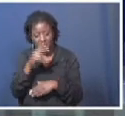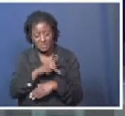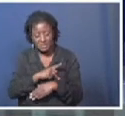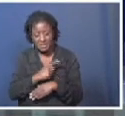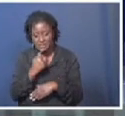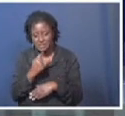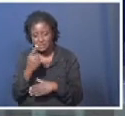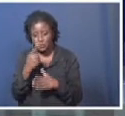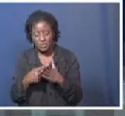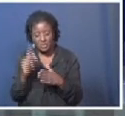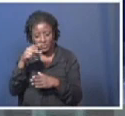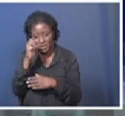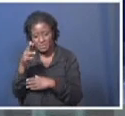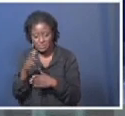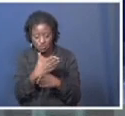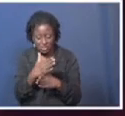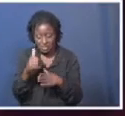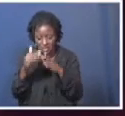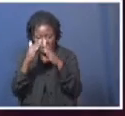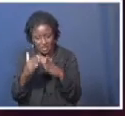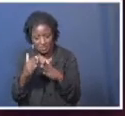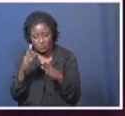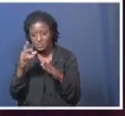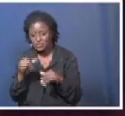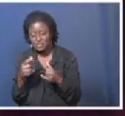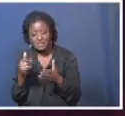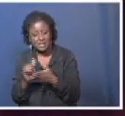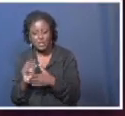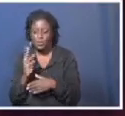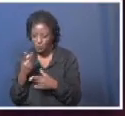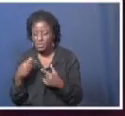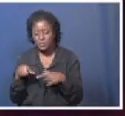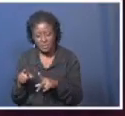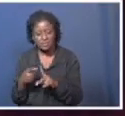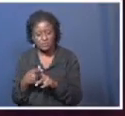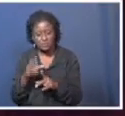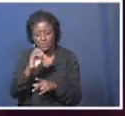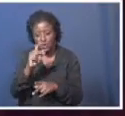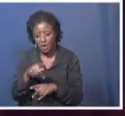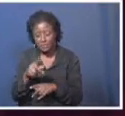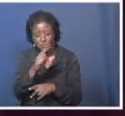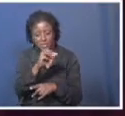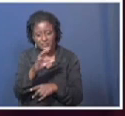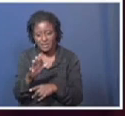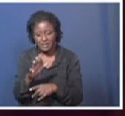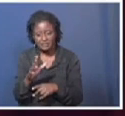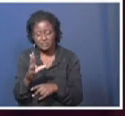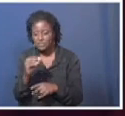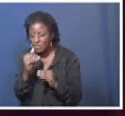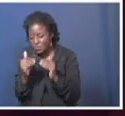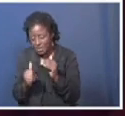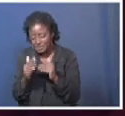of Assembly was just that. We attended COP 25, Madam Speaker. No less than two ministers of the